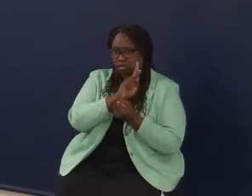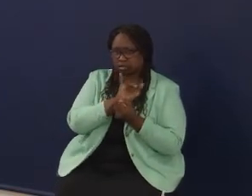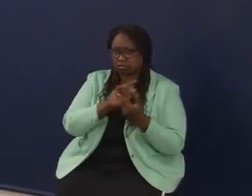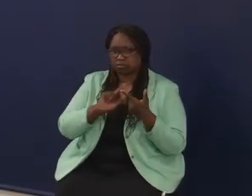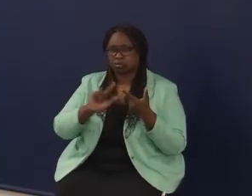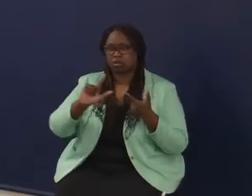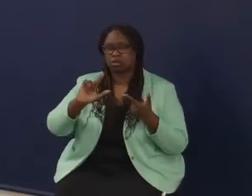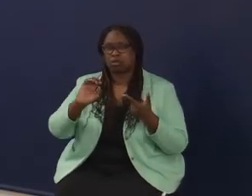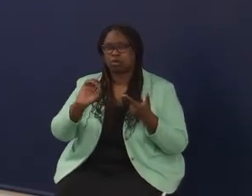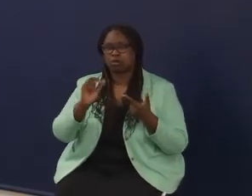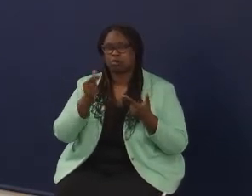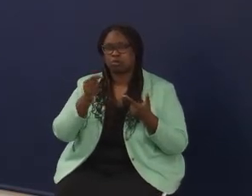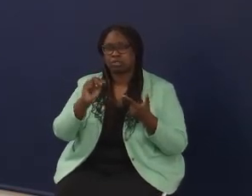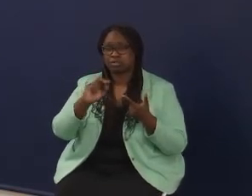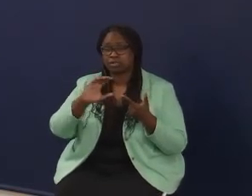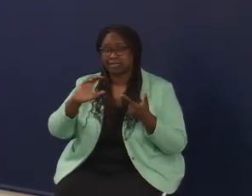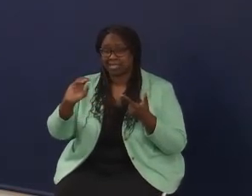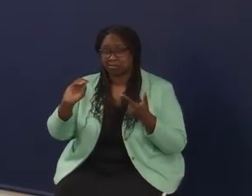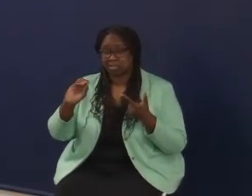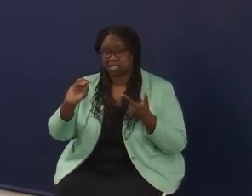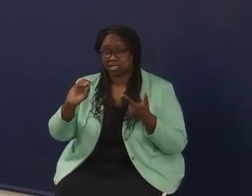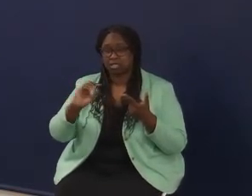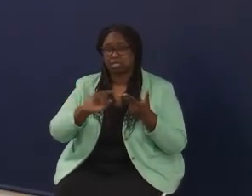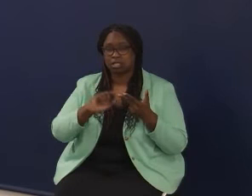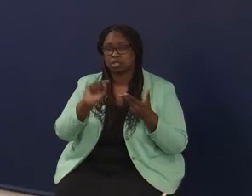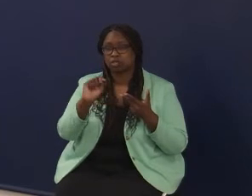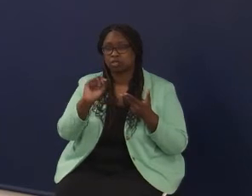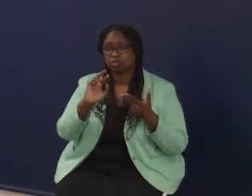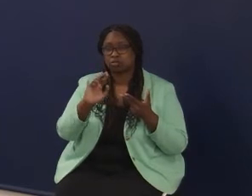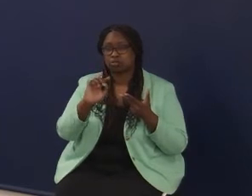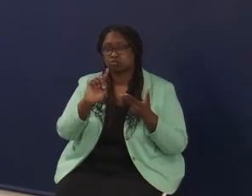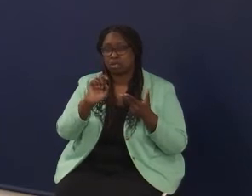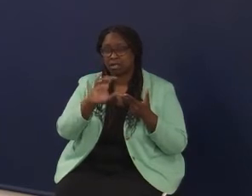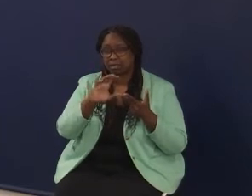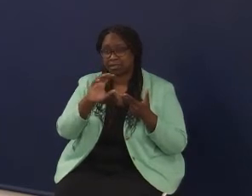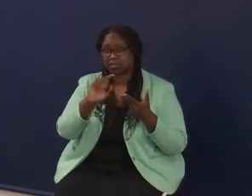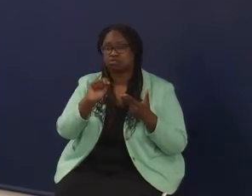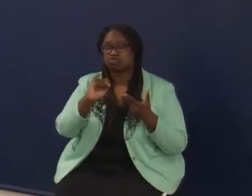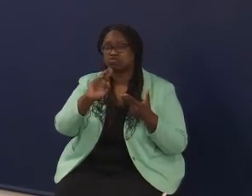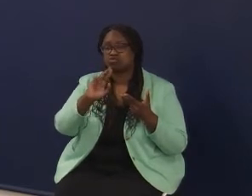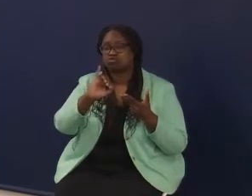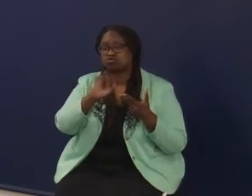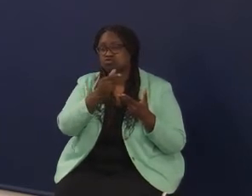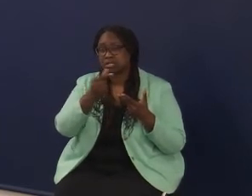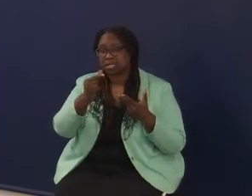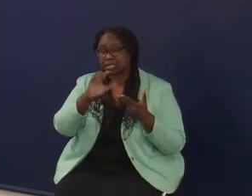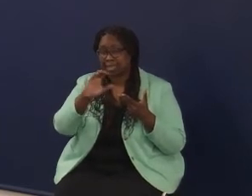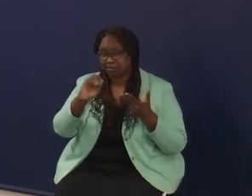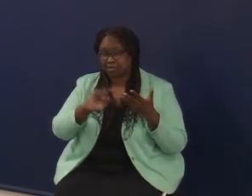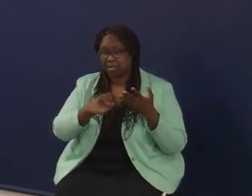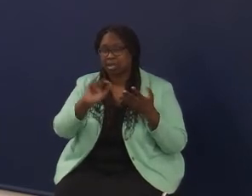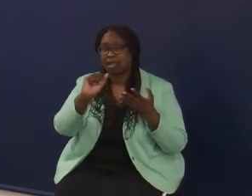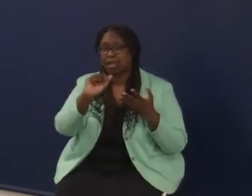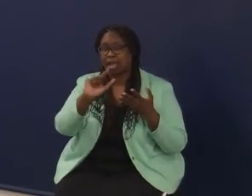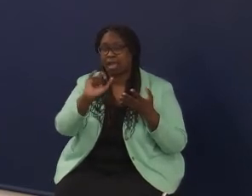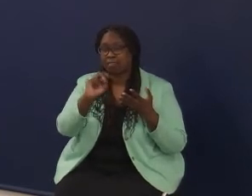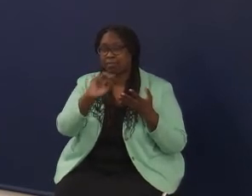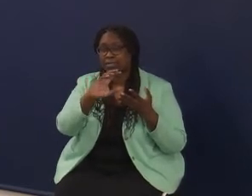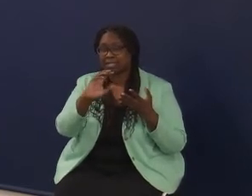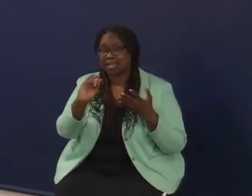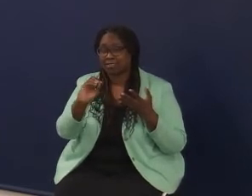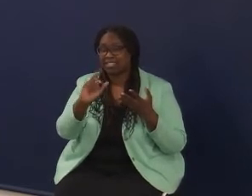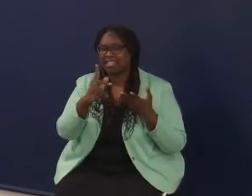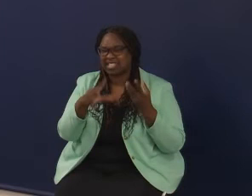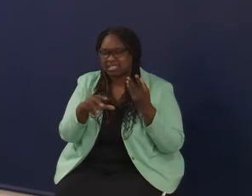County represents another anchor for this kind of work, Trigg County for a long time represented this kind of work, Allen County is building strength into it now.